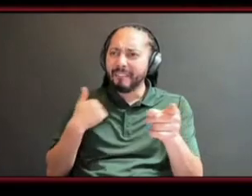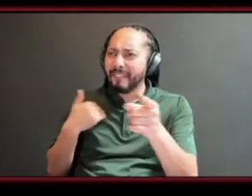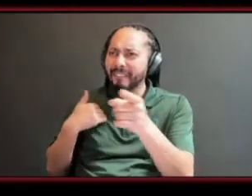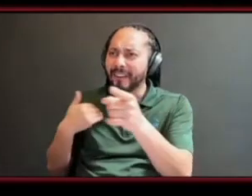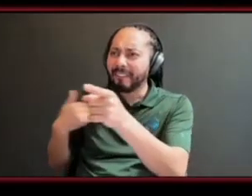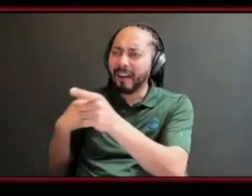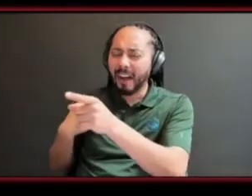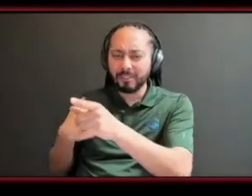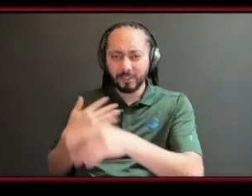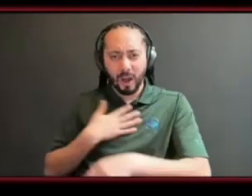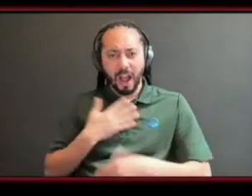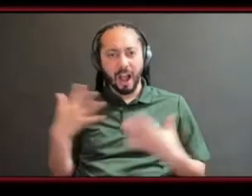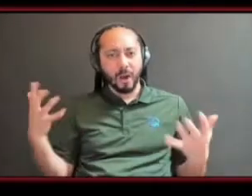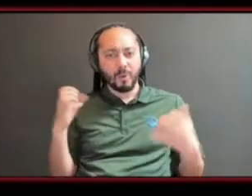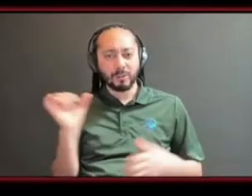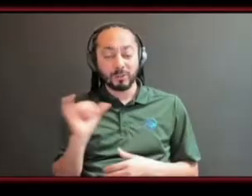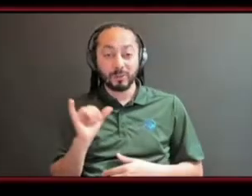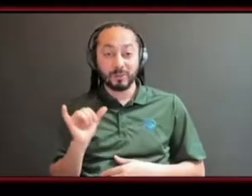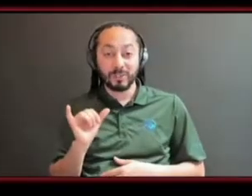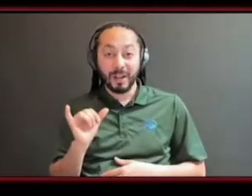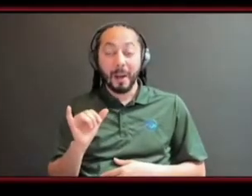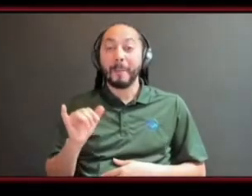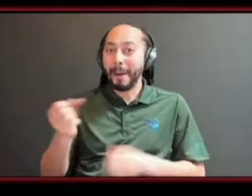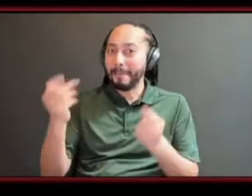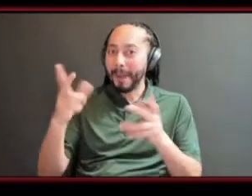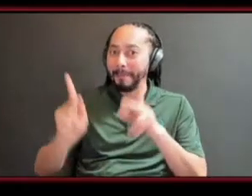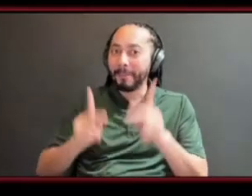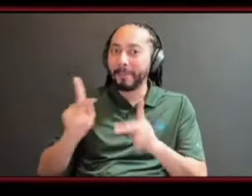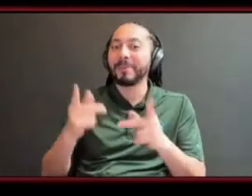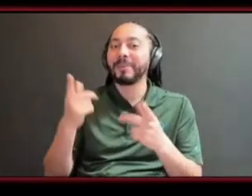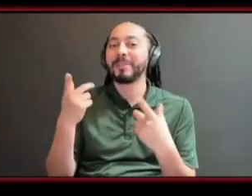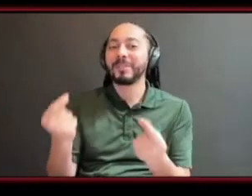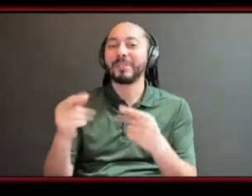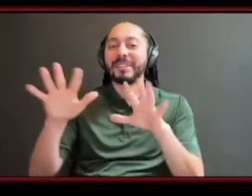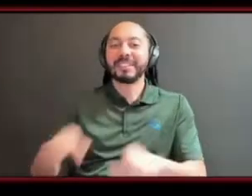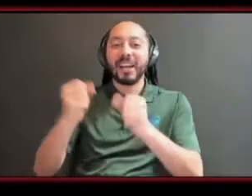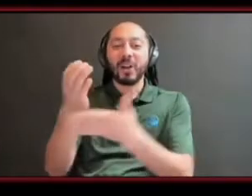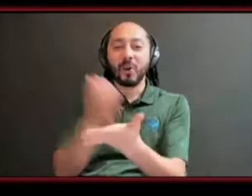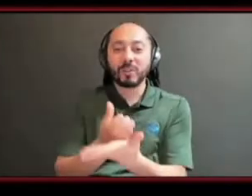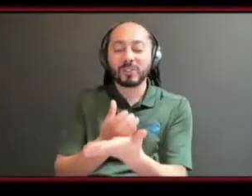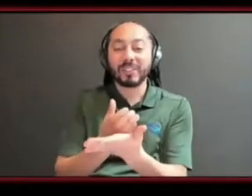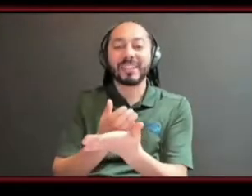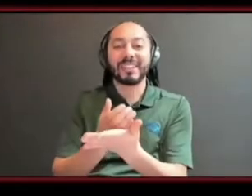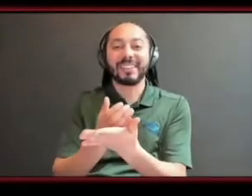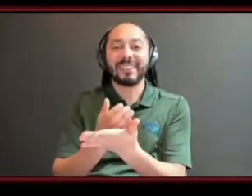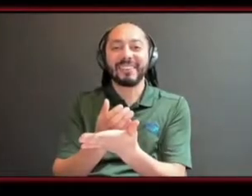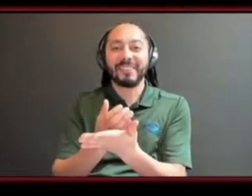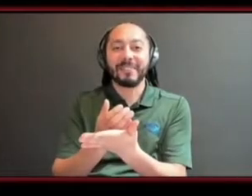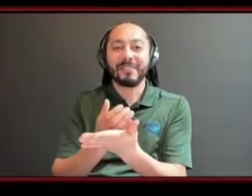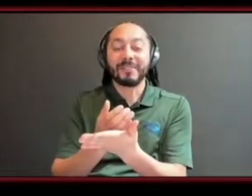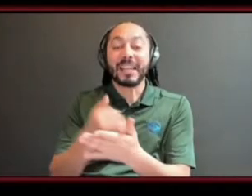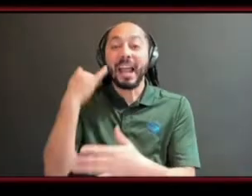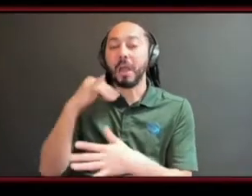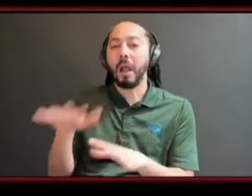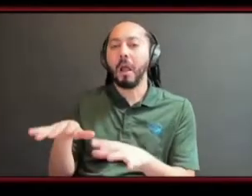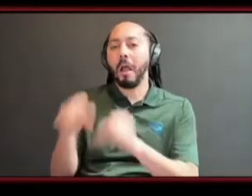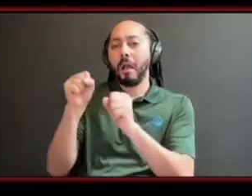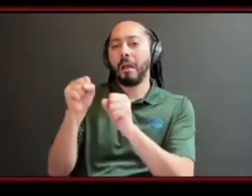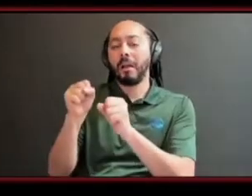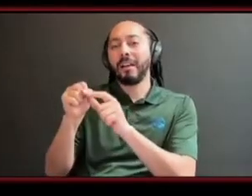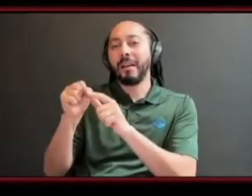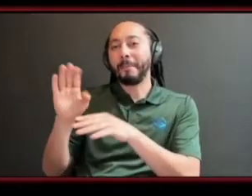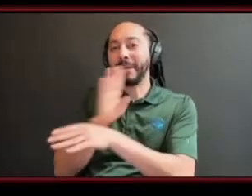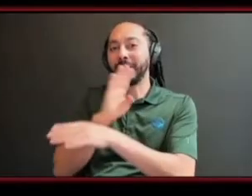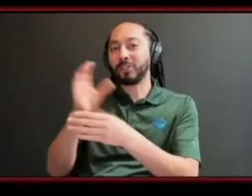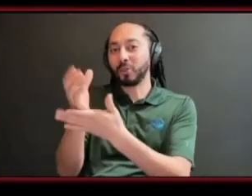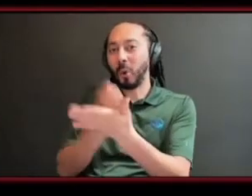a lot of people taking our courses they knew they could become entrepreneurs after they knew if they took the business course um they